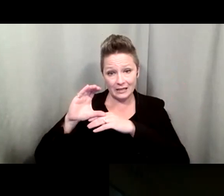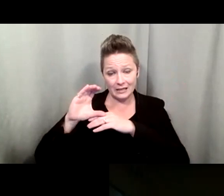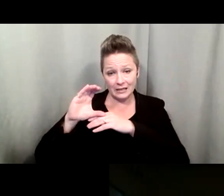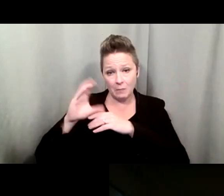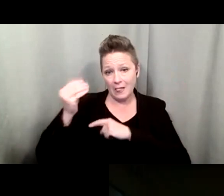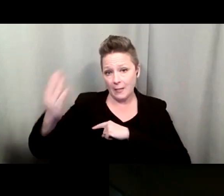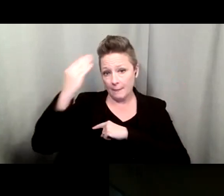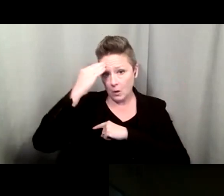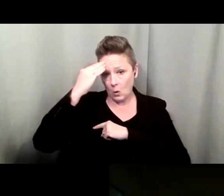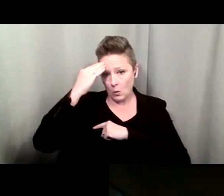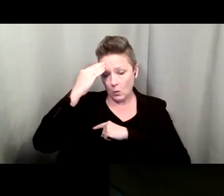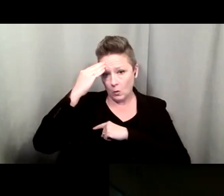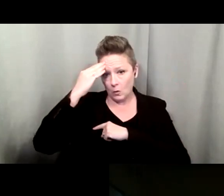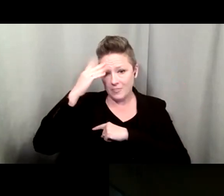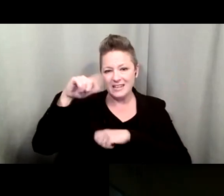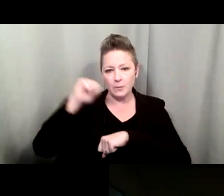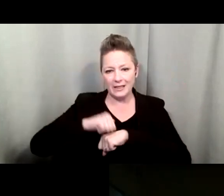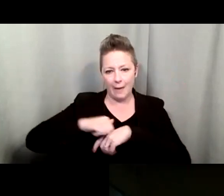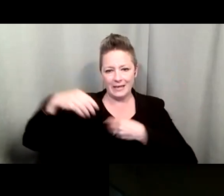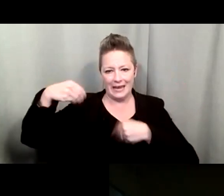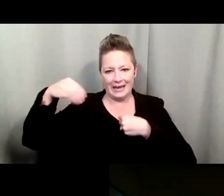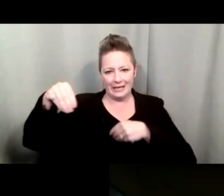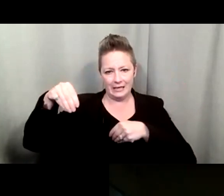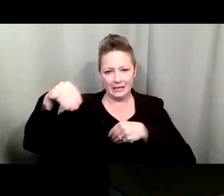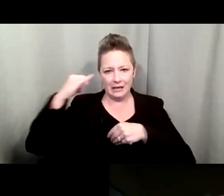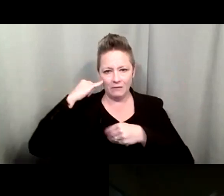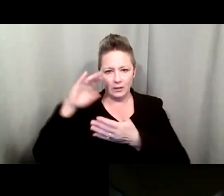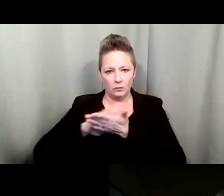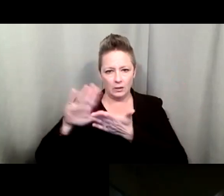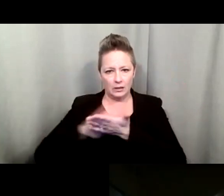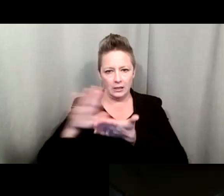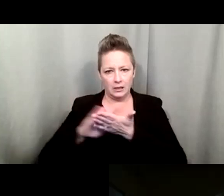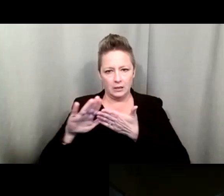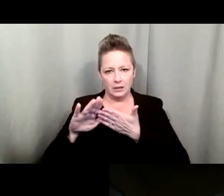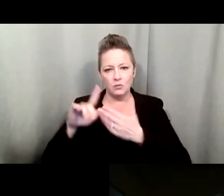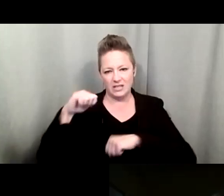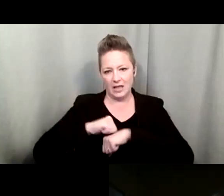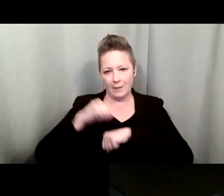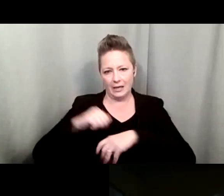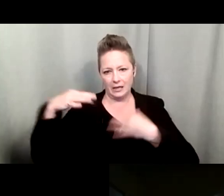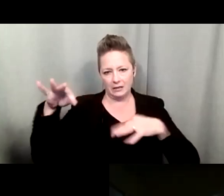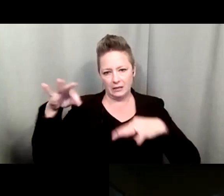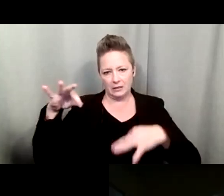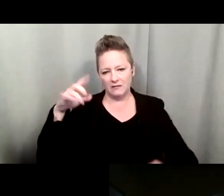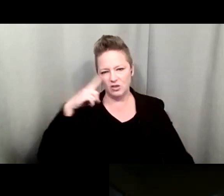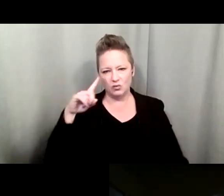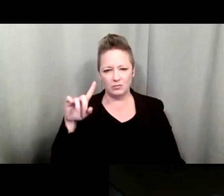them know that they do need to be laminated because if you need to clean it, you're going to have to get it laminated to disinfect it.